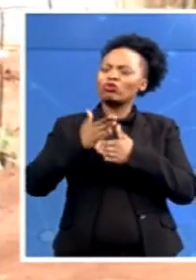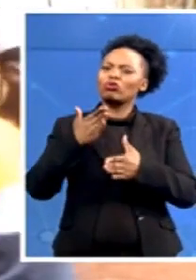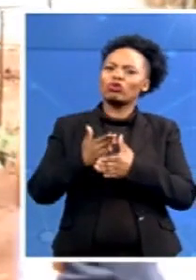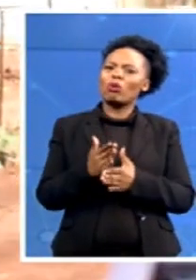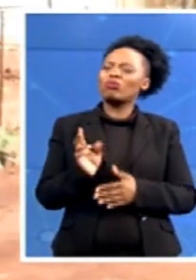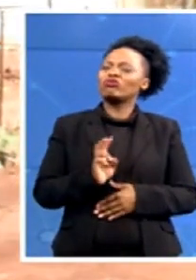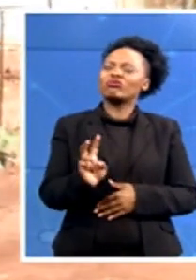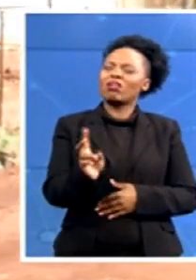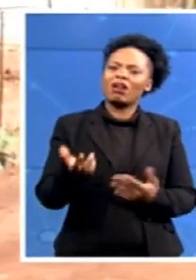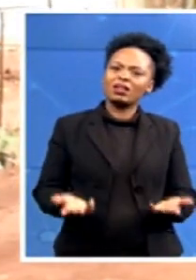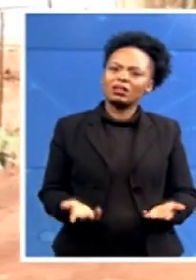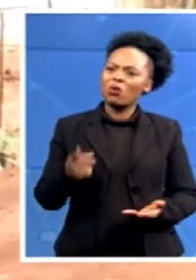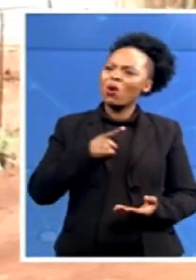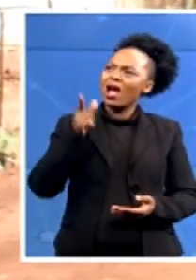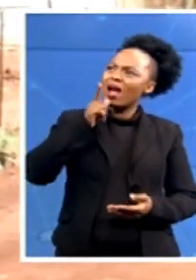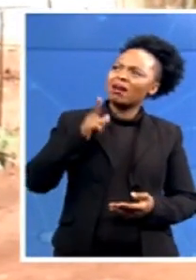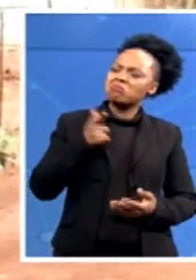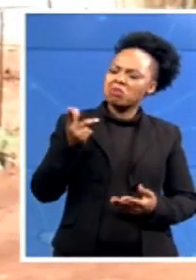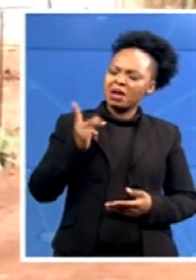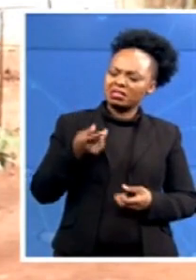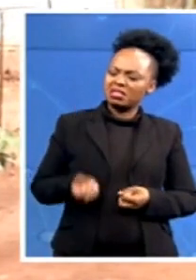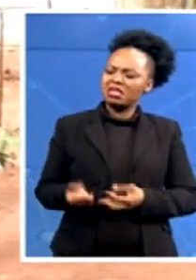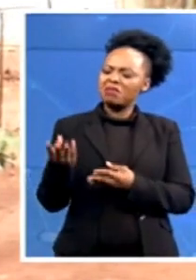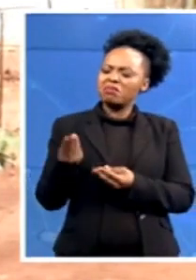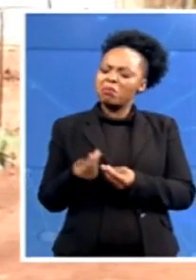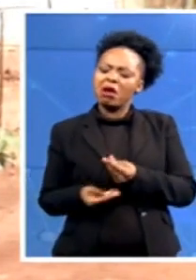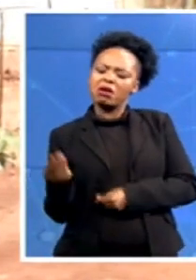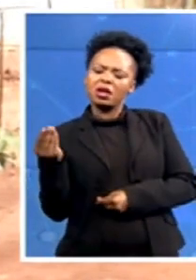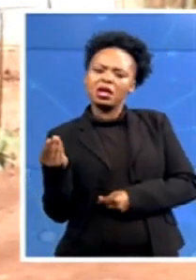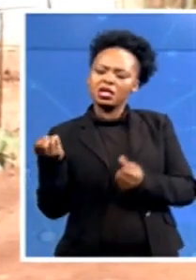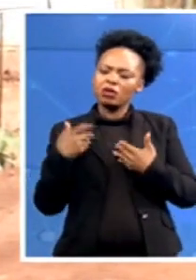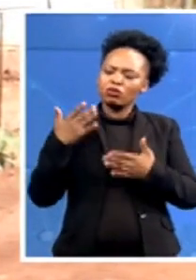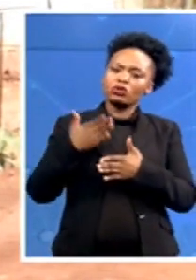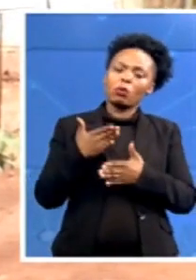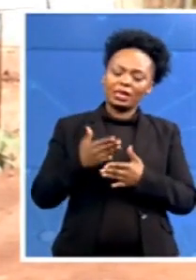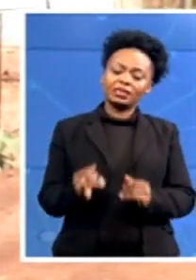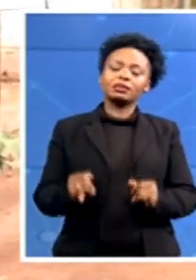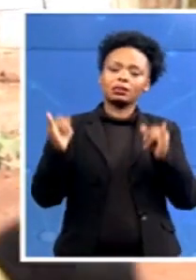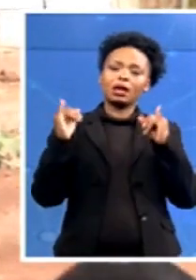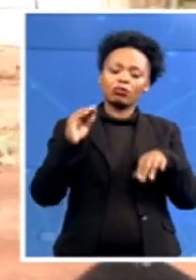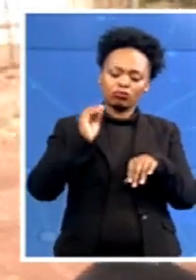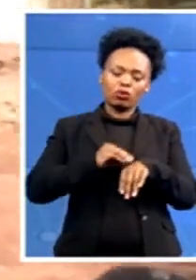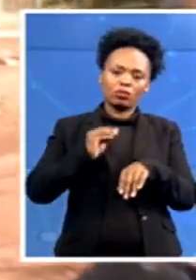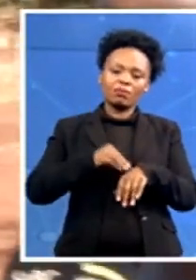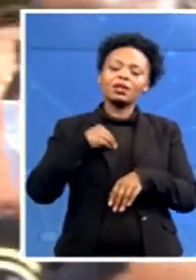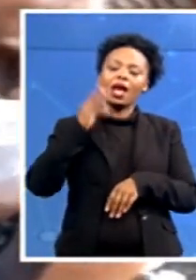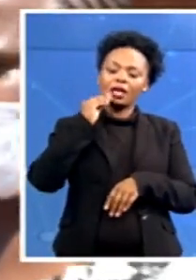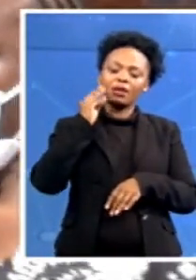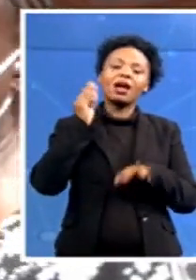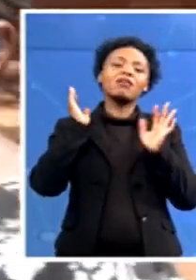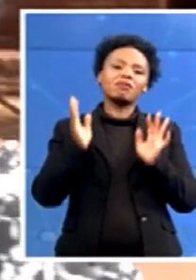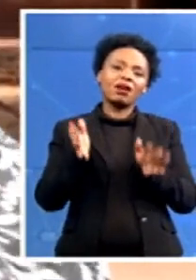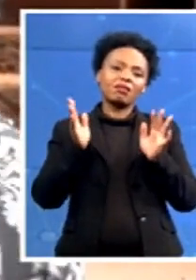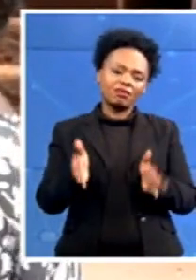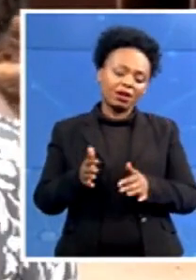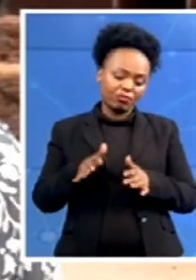you a job. I'm talking about a serious problem that I have experienced in my house. That is Mamulife